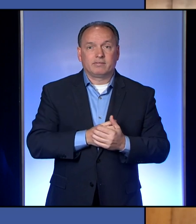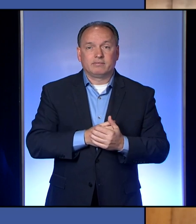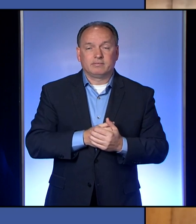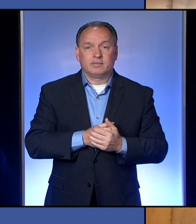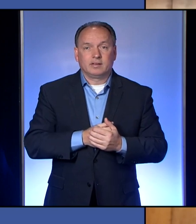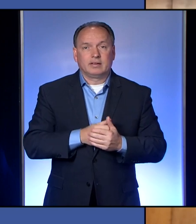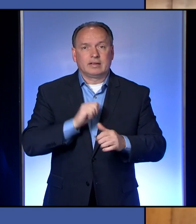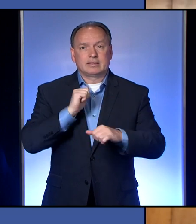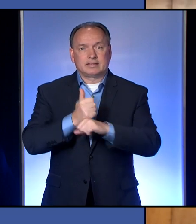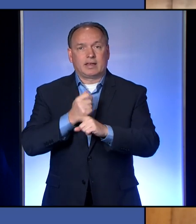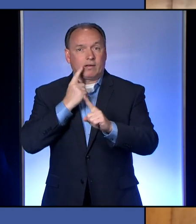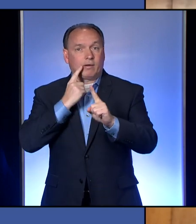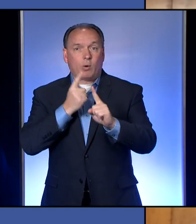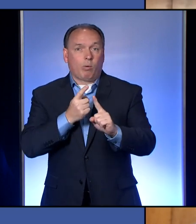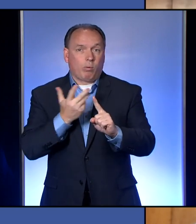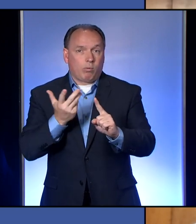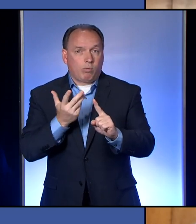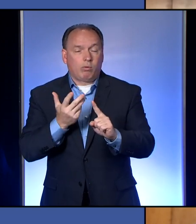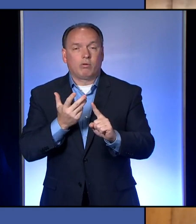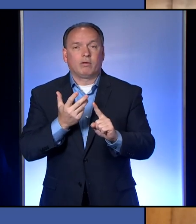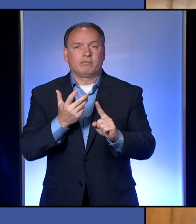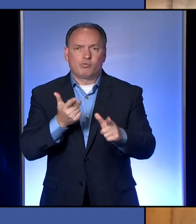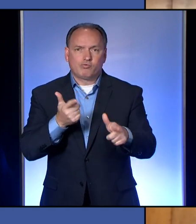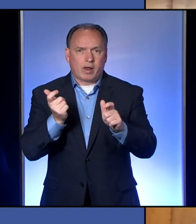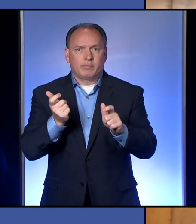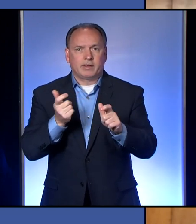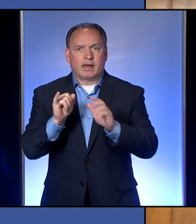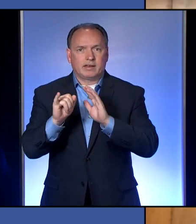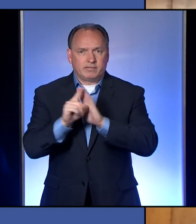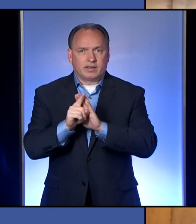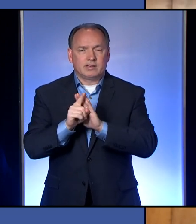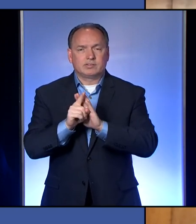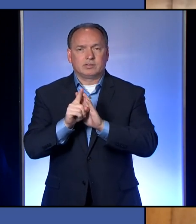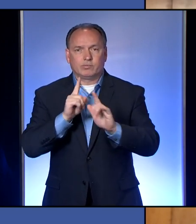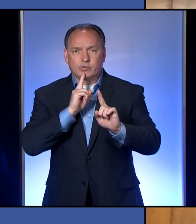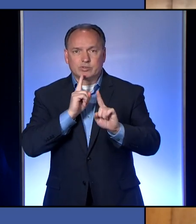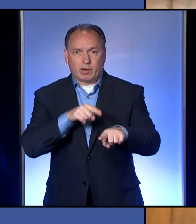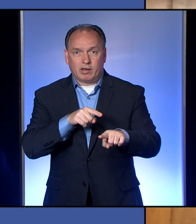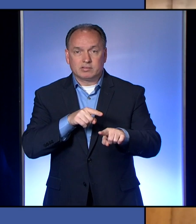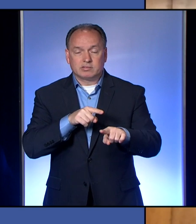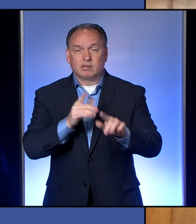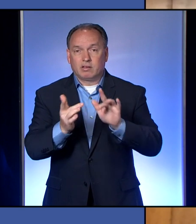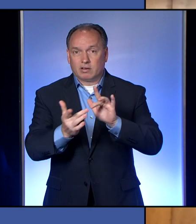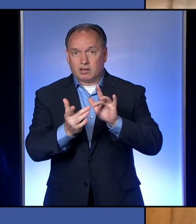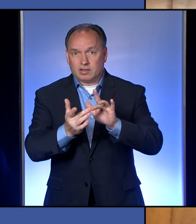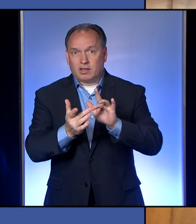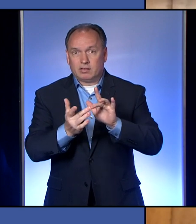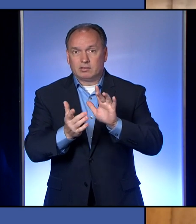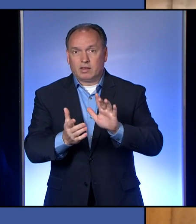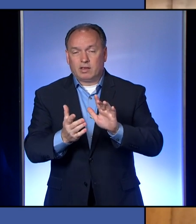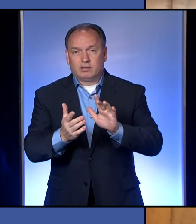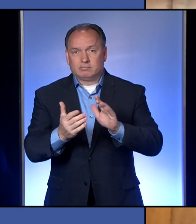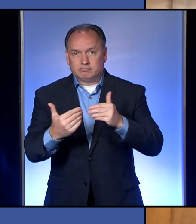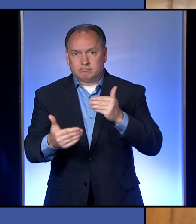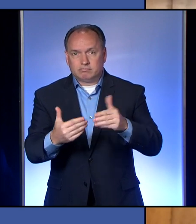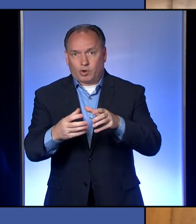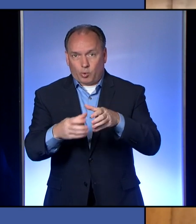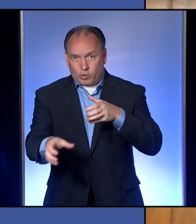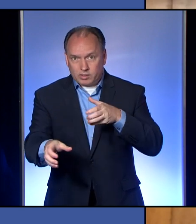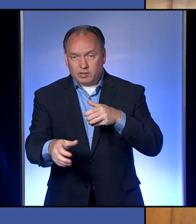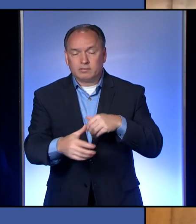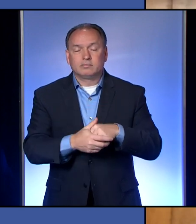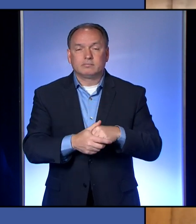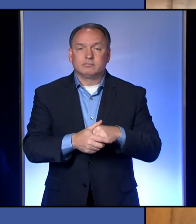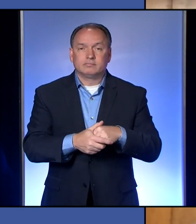goal of rapid identification of contacts and getting them quarantined,